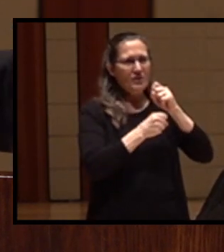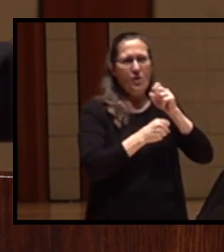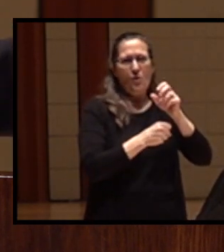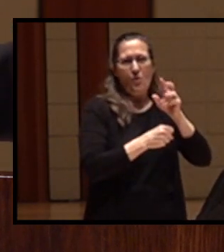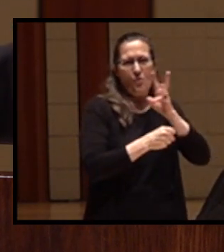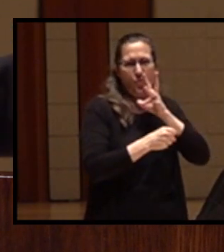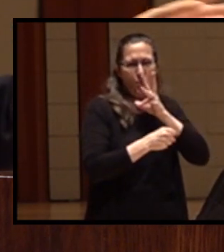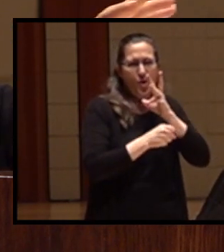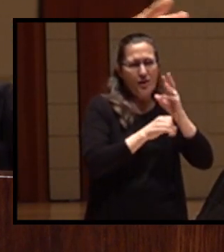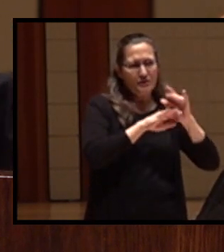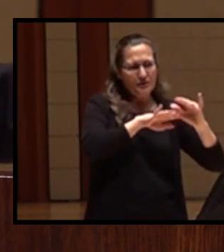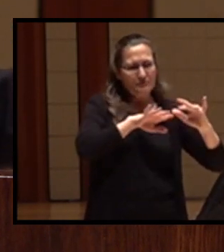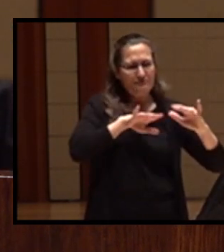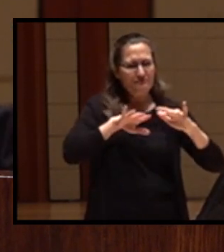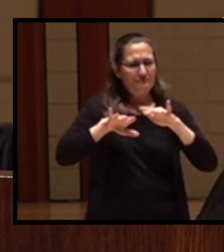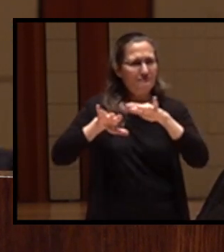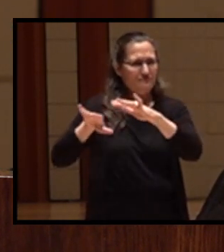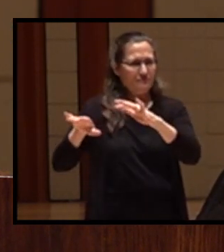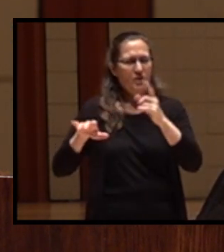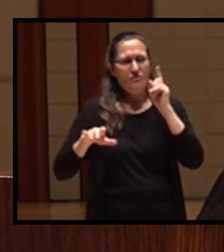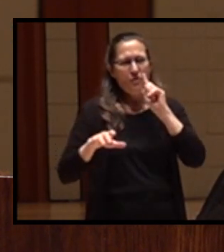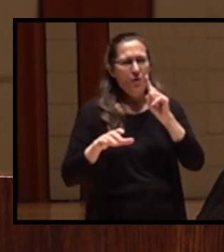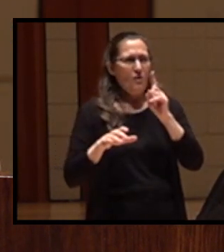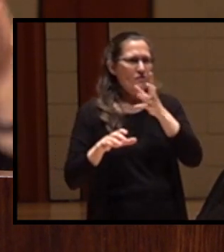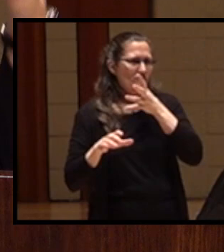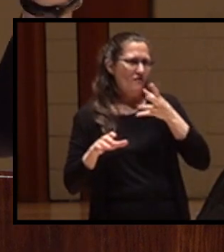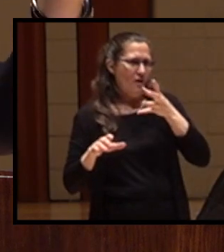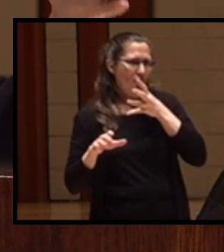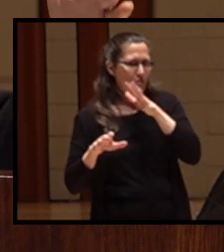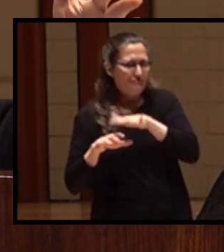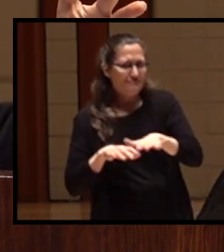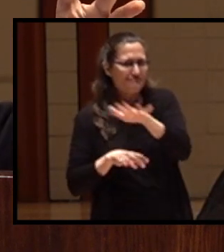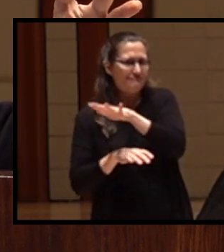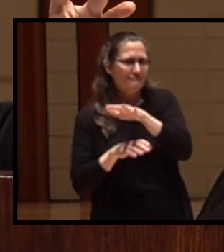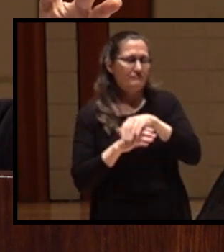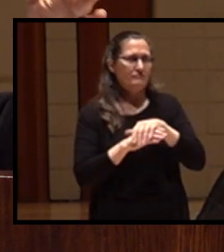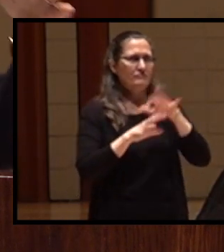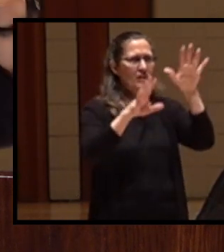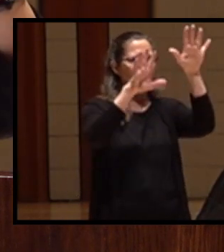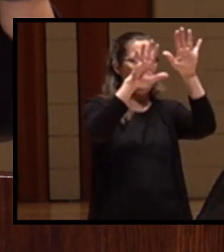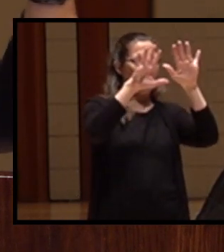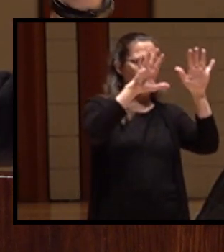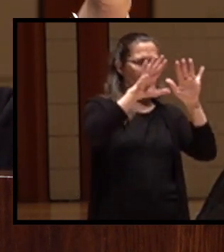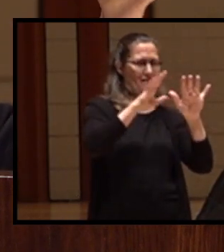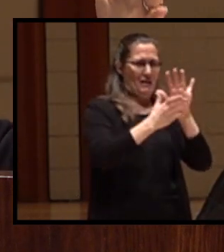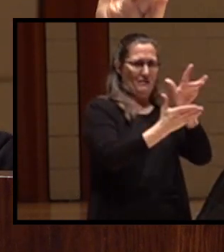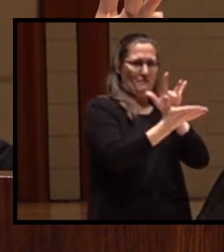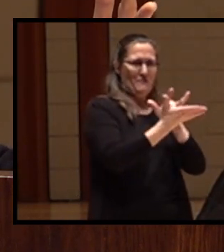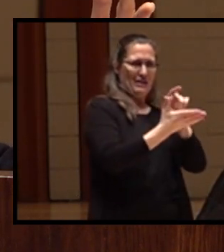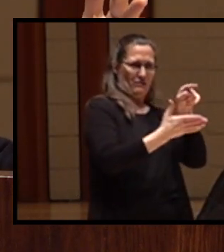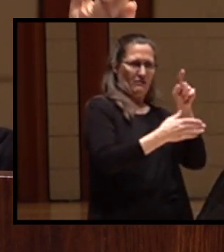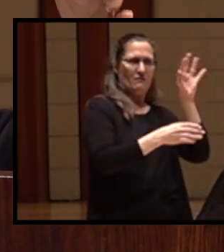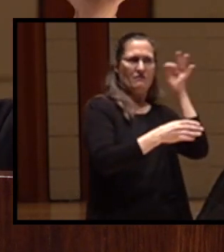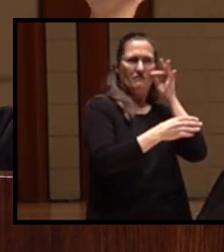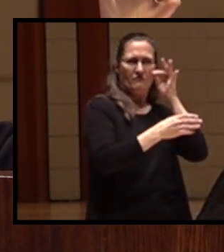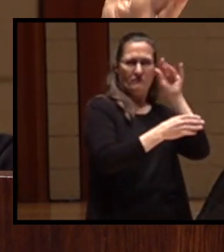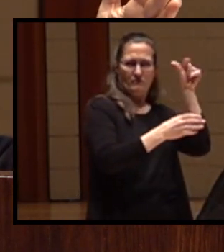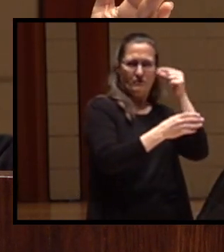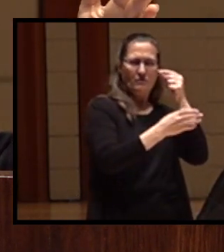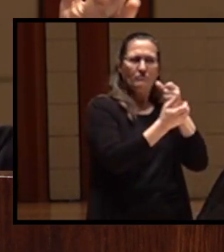to ag lands to support agriculture. In the middle of the river, the federal government supported